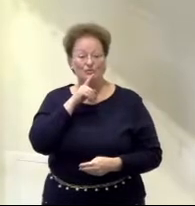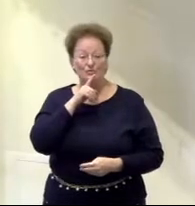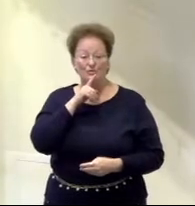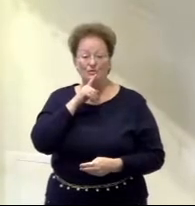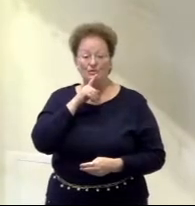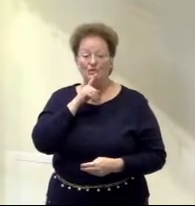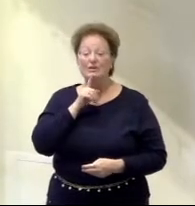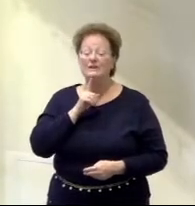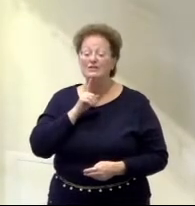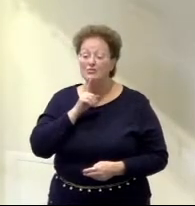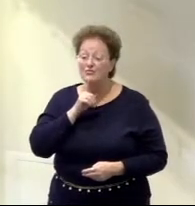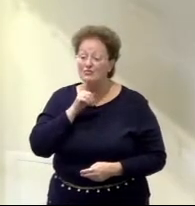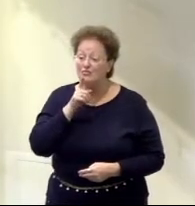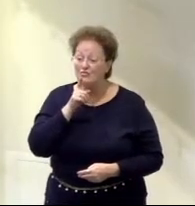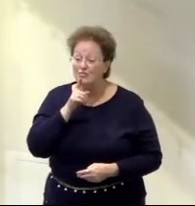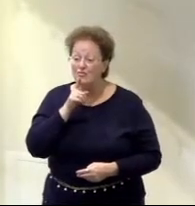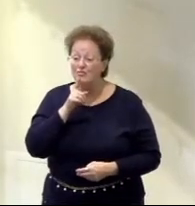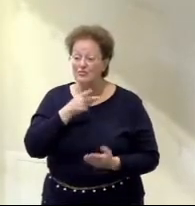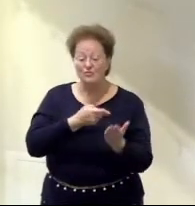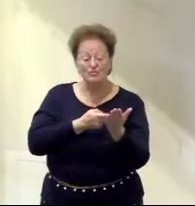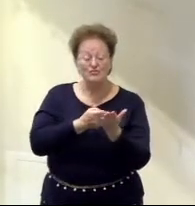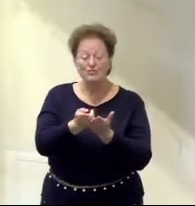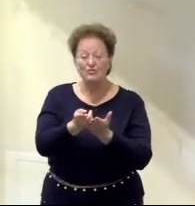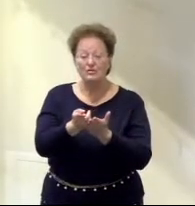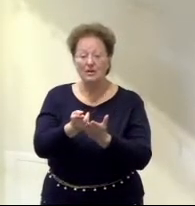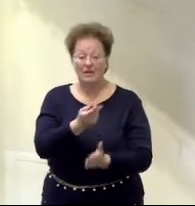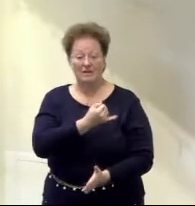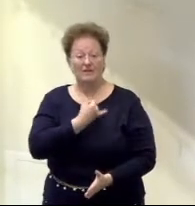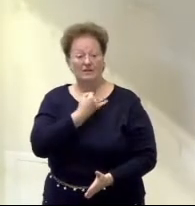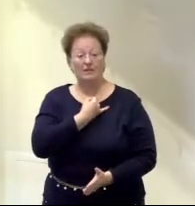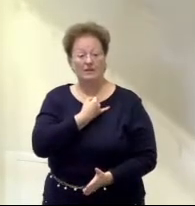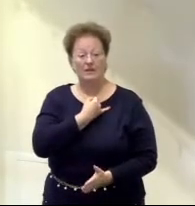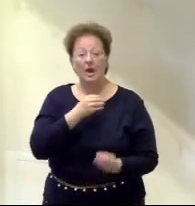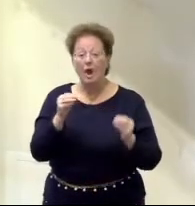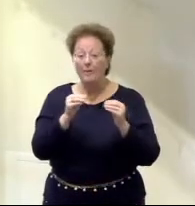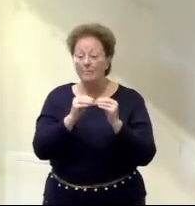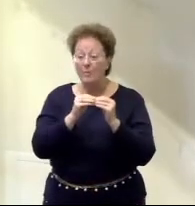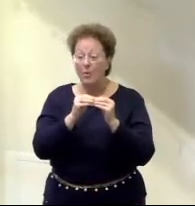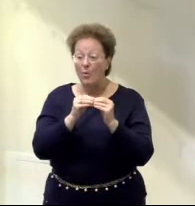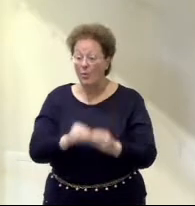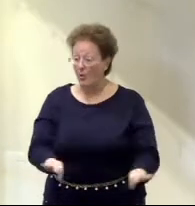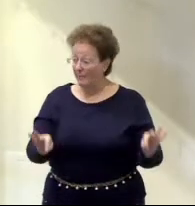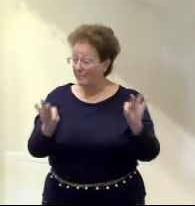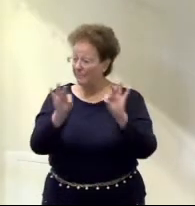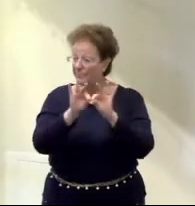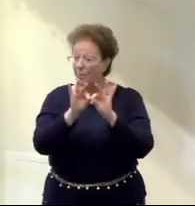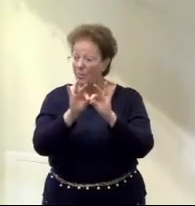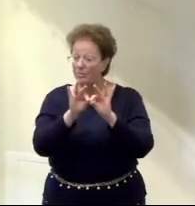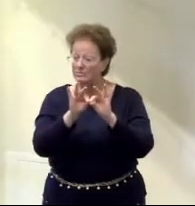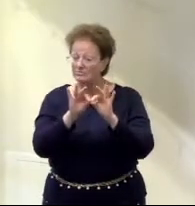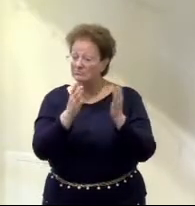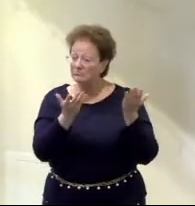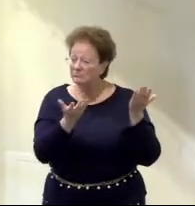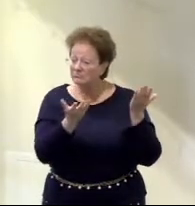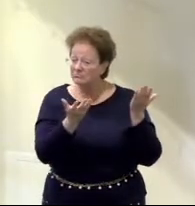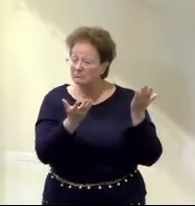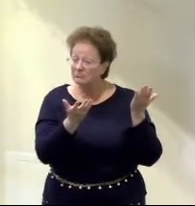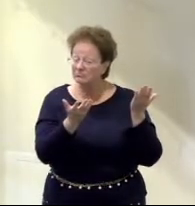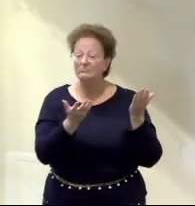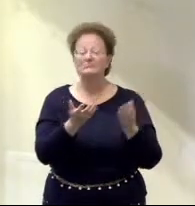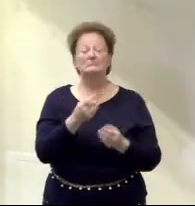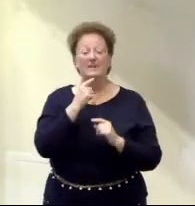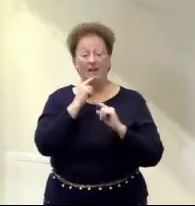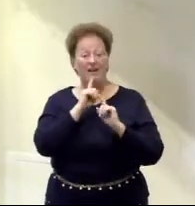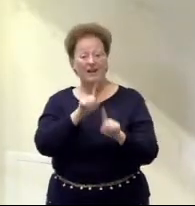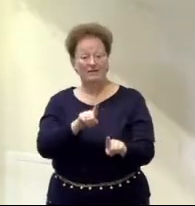you your true identity? Or is there something bigger? Is there something more significant that can answer